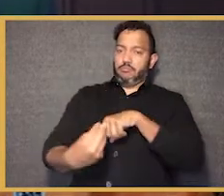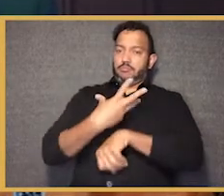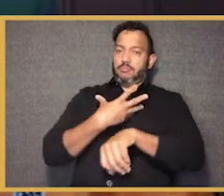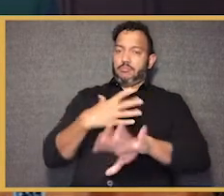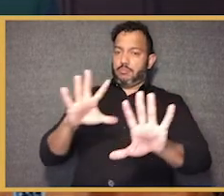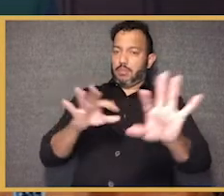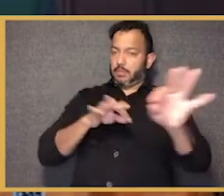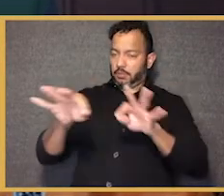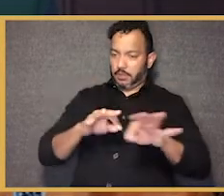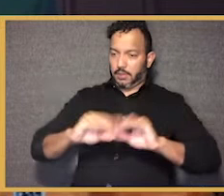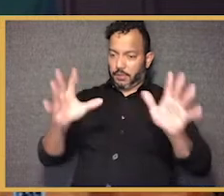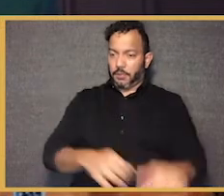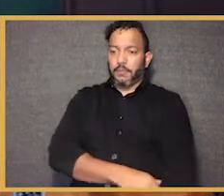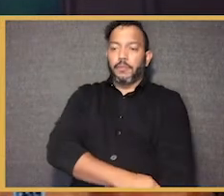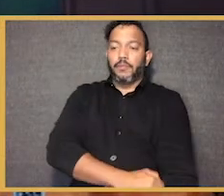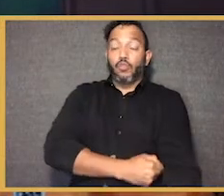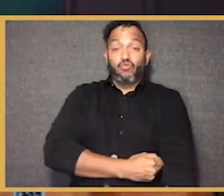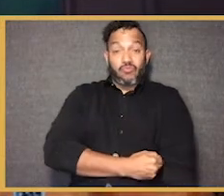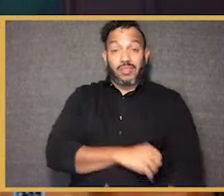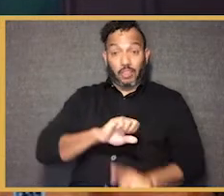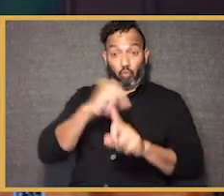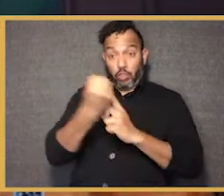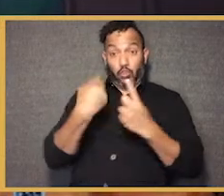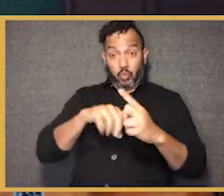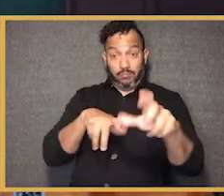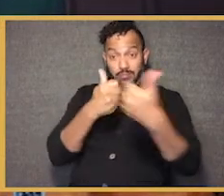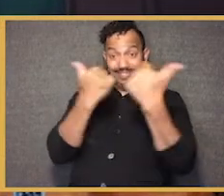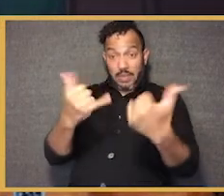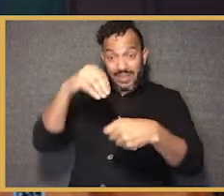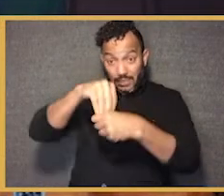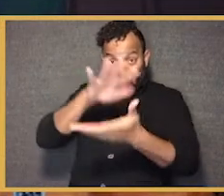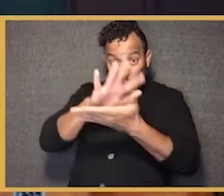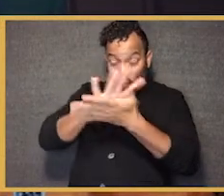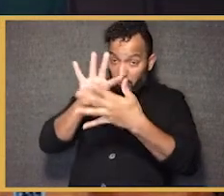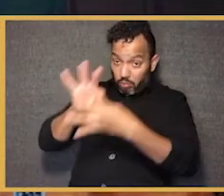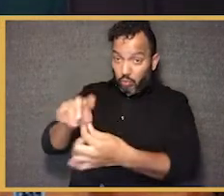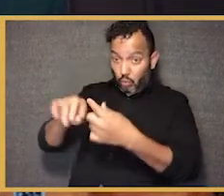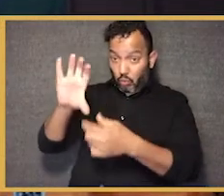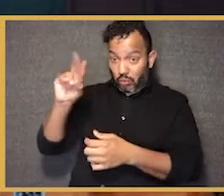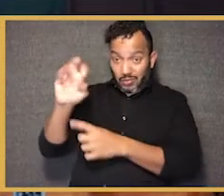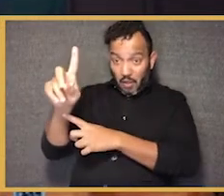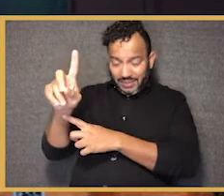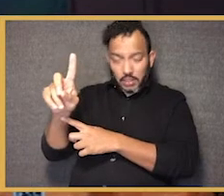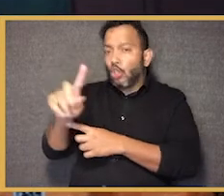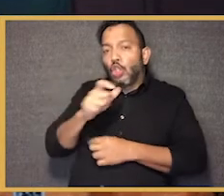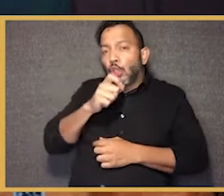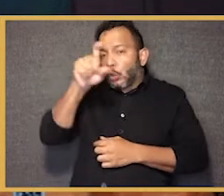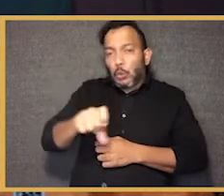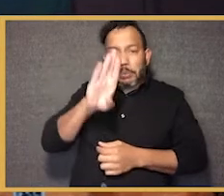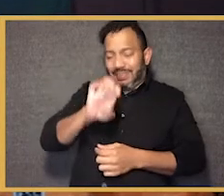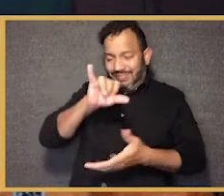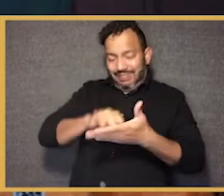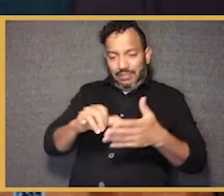I always try to point out that the challenge we're facing now in schools around COVID didn't